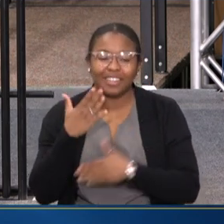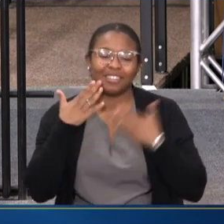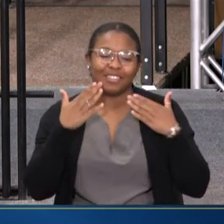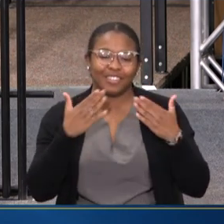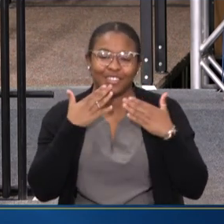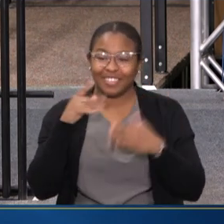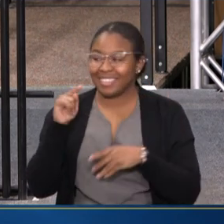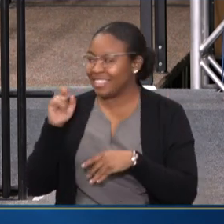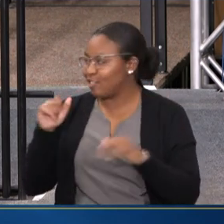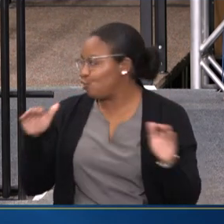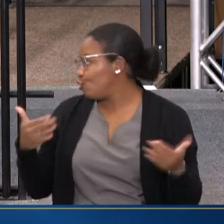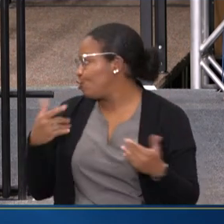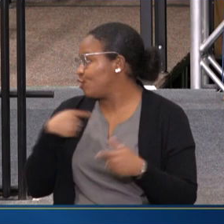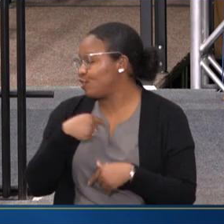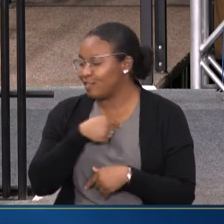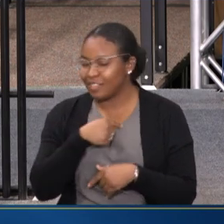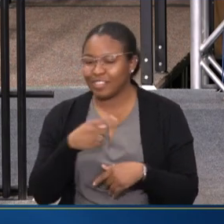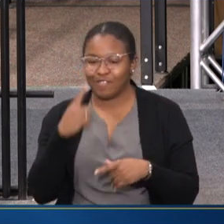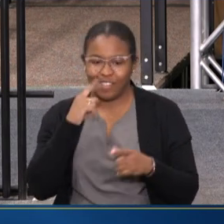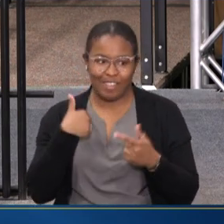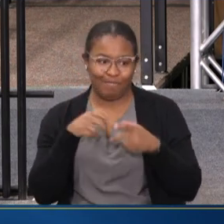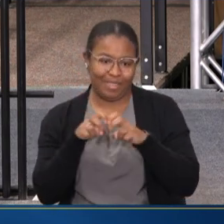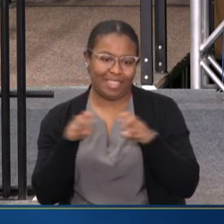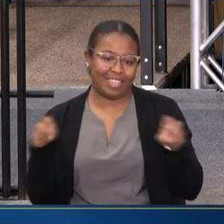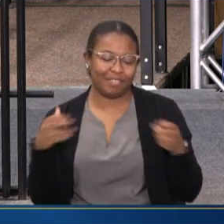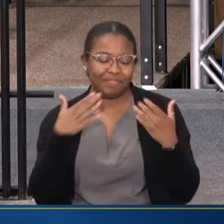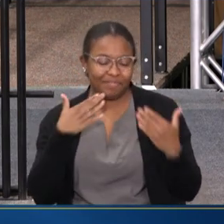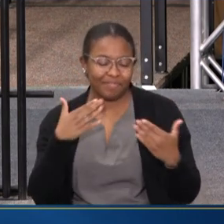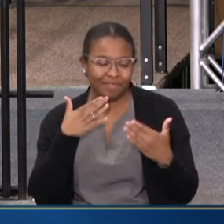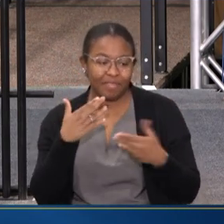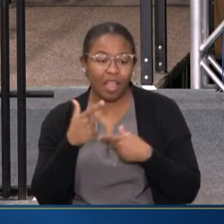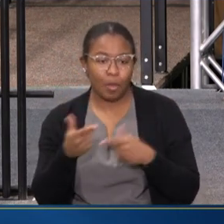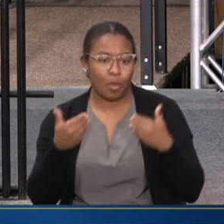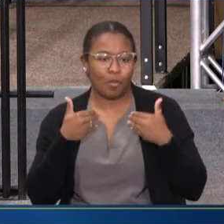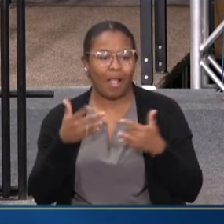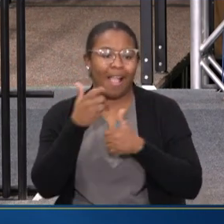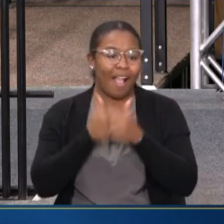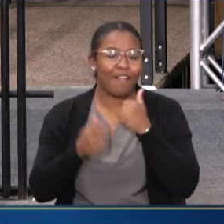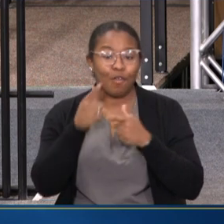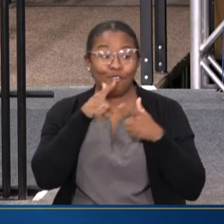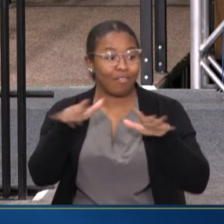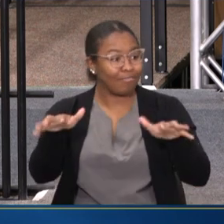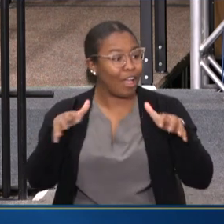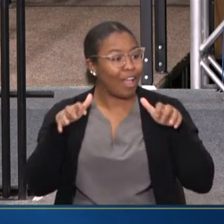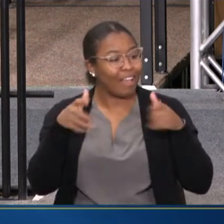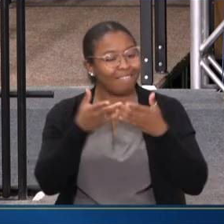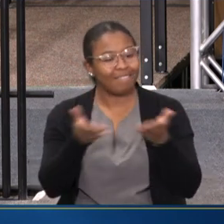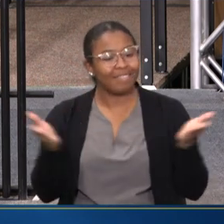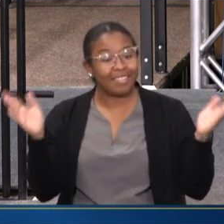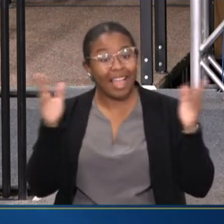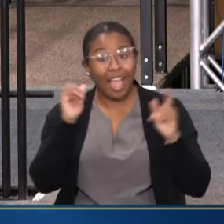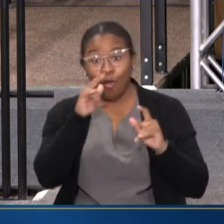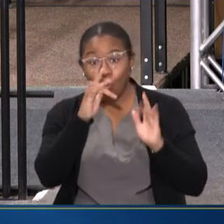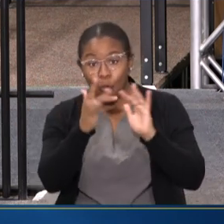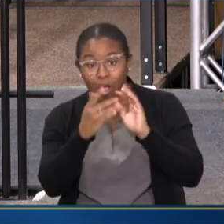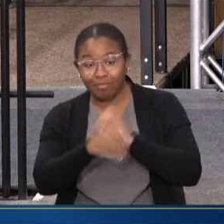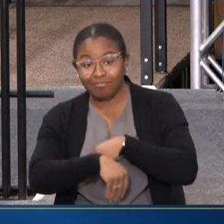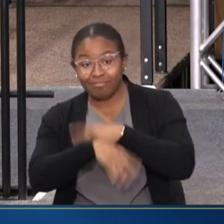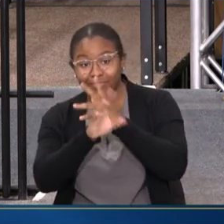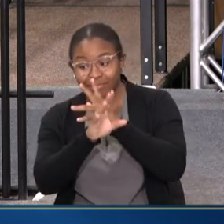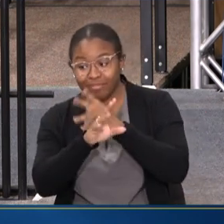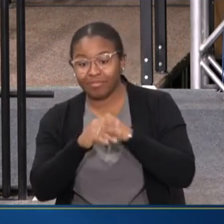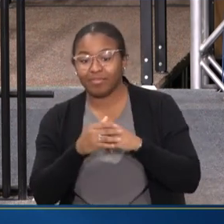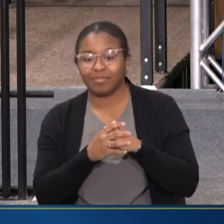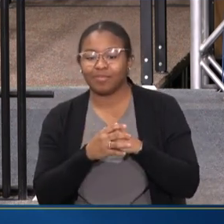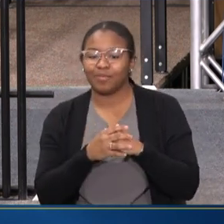MUCH, TESA, FOR THE INTRODUCTION OF OUR PANEL. AND I WANT TO WELCOME EVERYONE IN THE AUDIENCE AND THOSE WATCHING ON THE LIVE